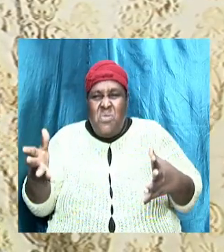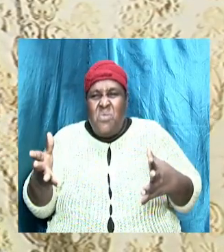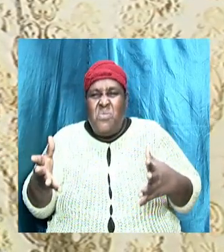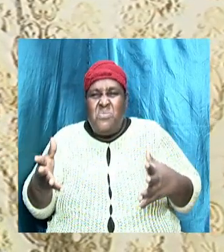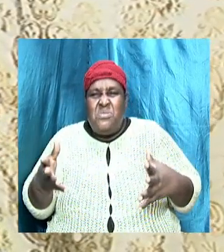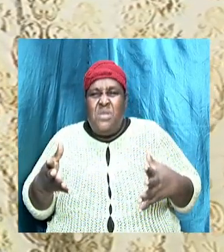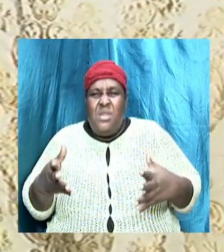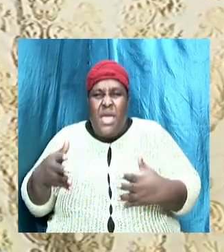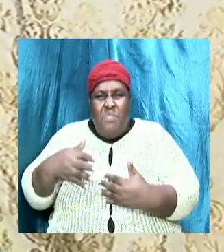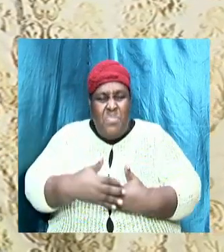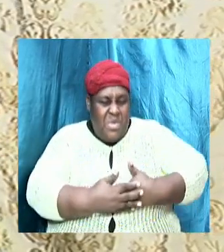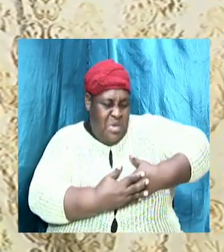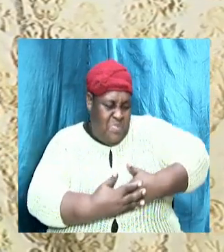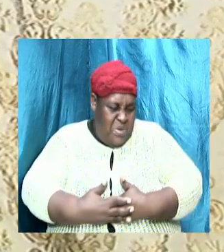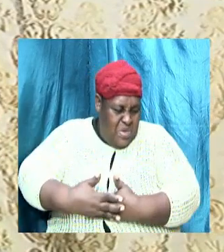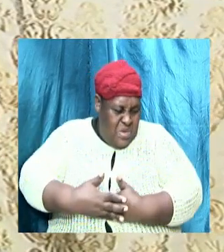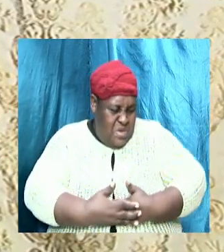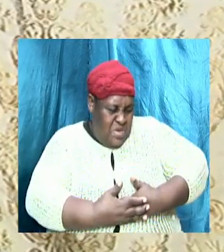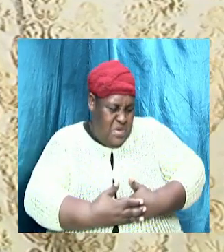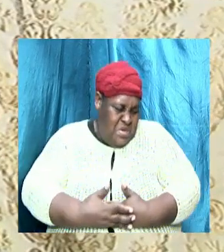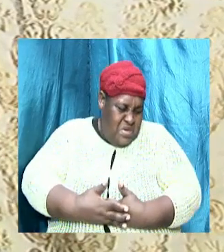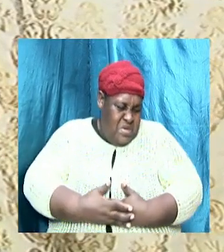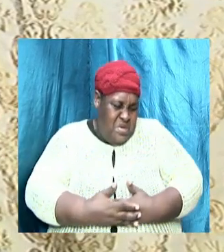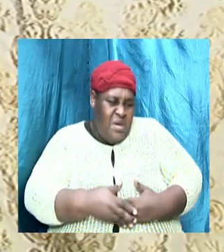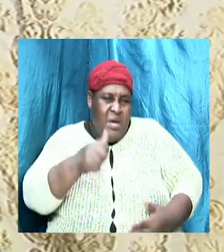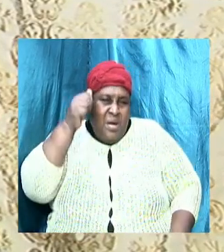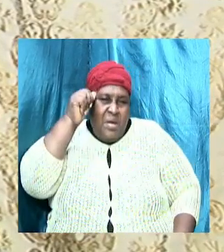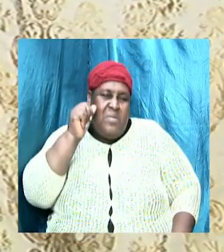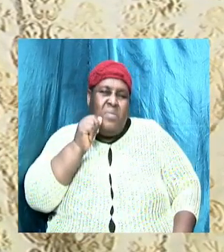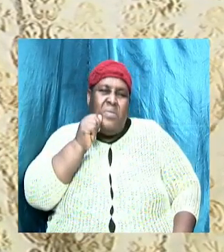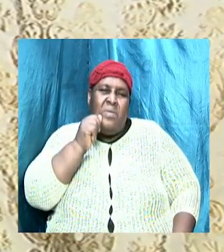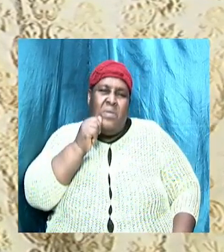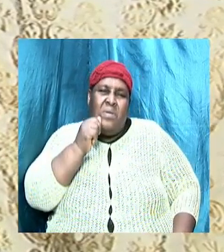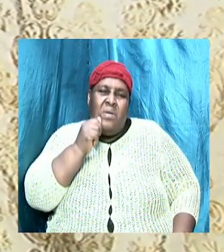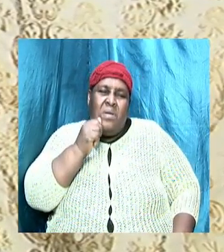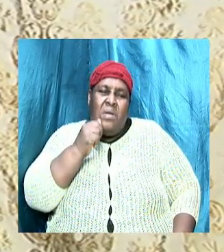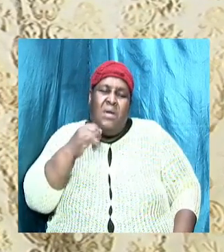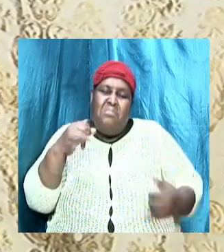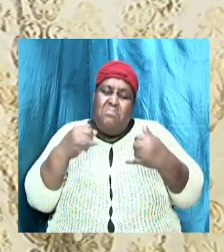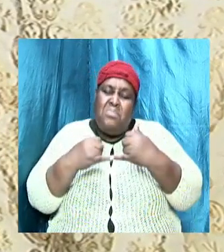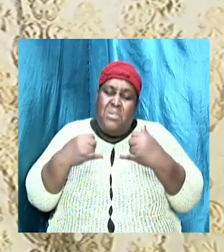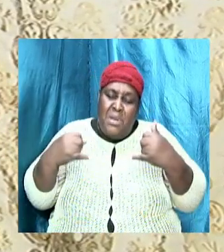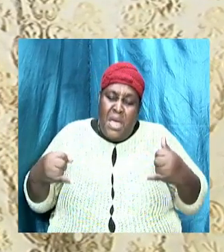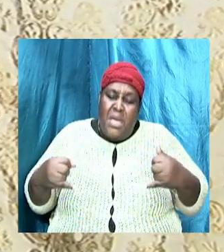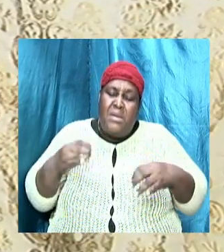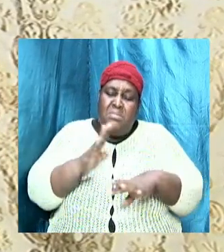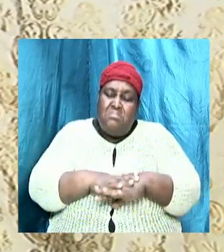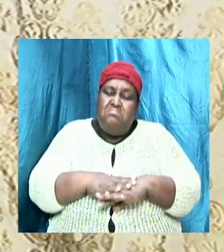eat hard food, get into the word of God. And he said, line must be upon line.